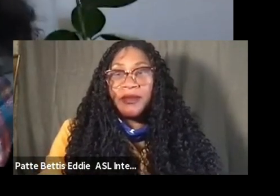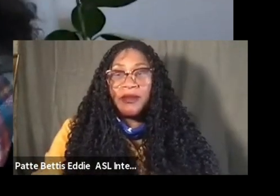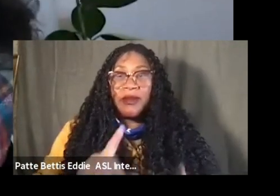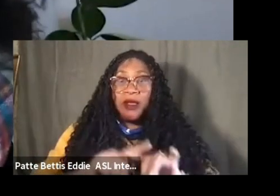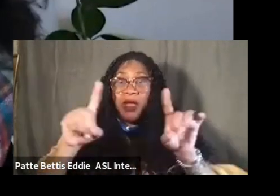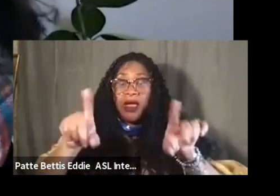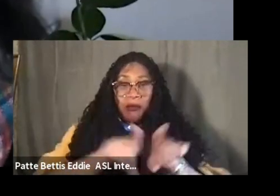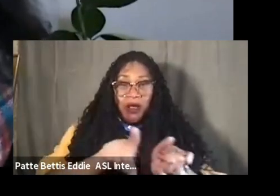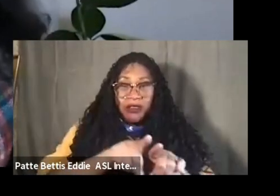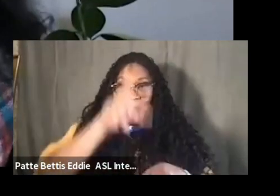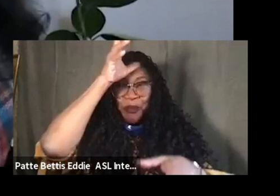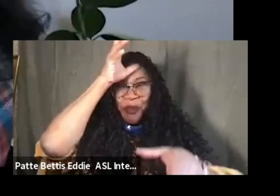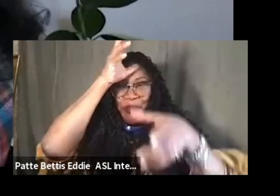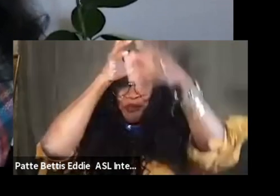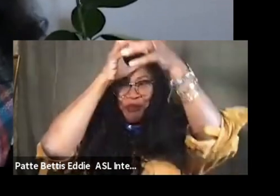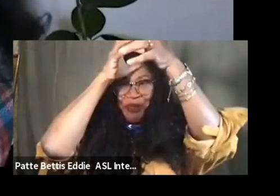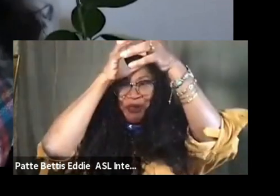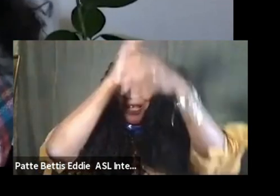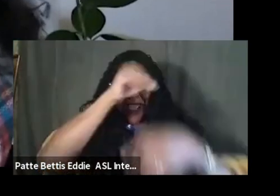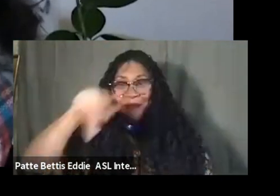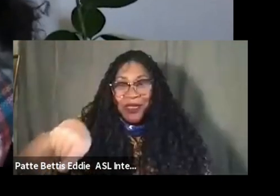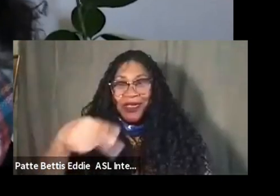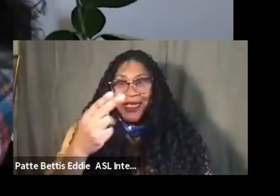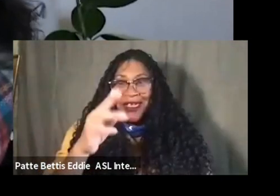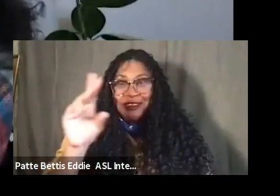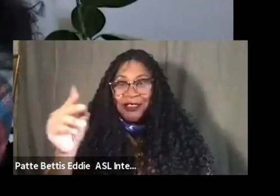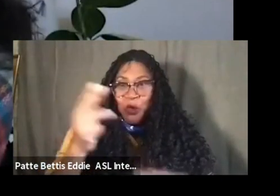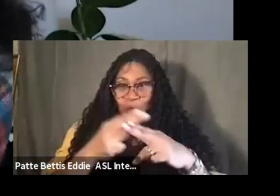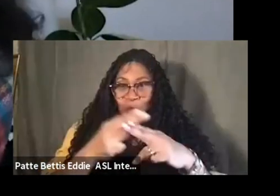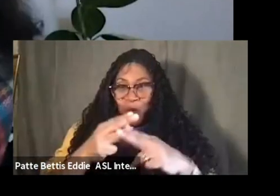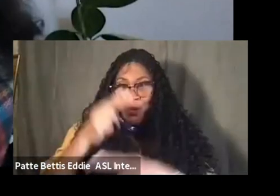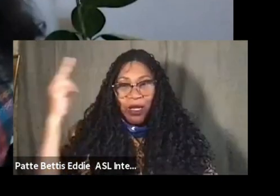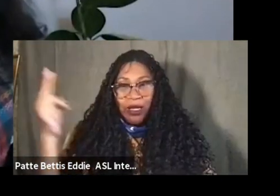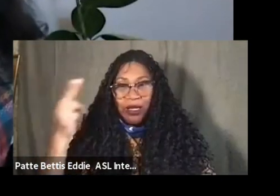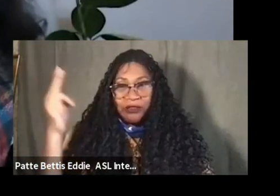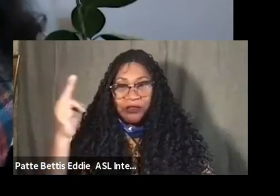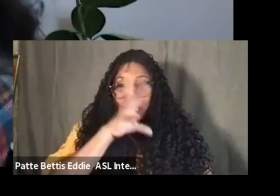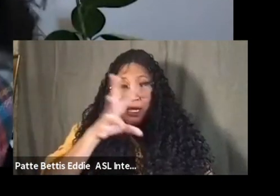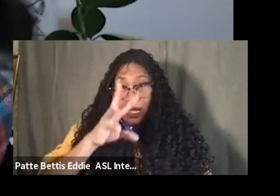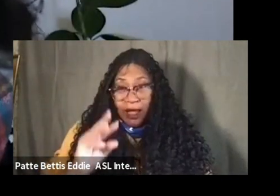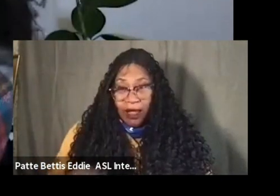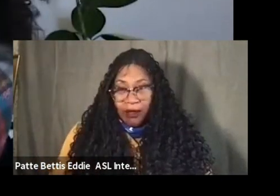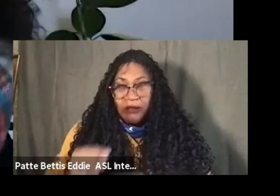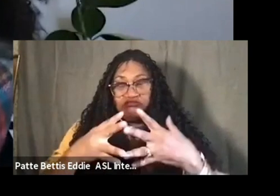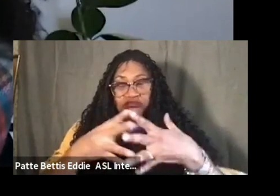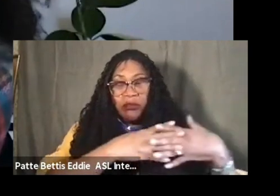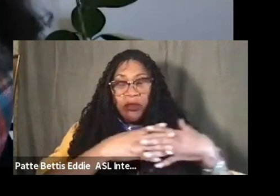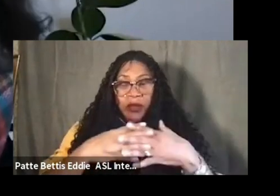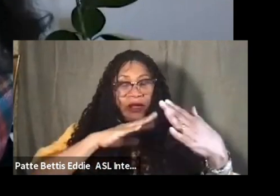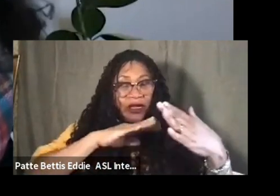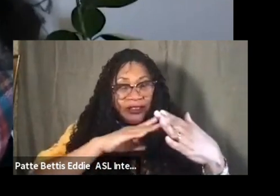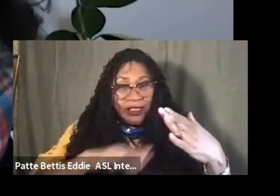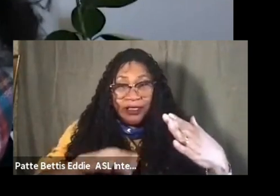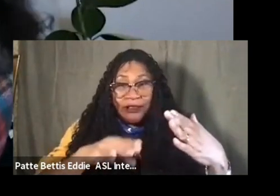museum educator. I'm a PhD candidate currently in the History of Art and African-American Studies departments at Yale, but